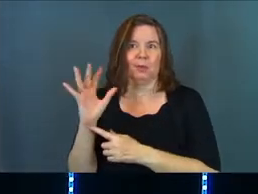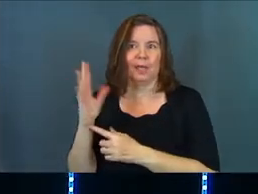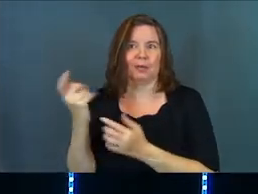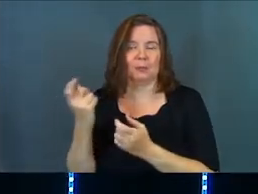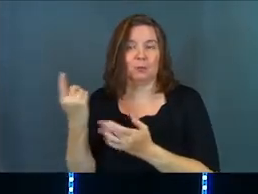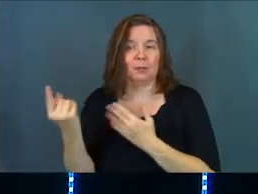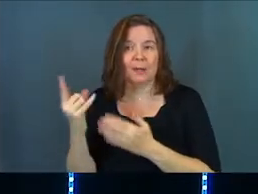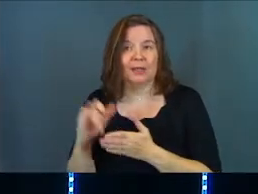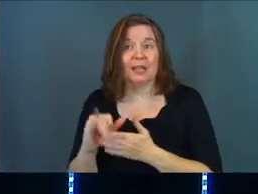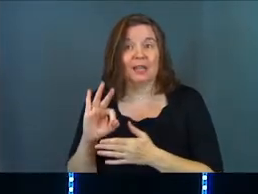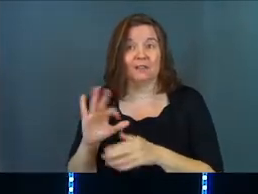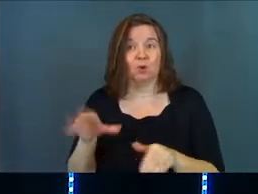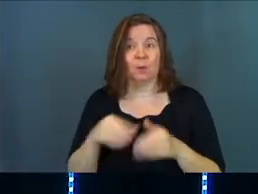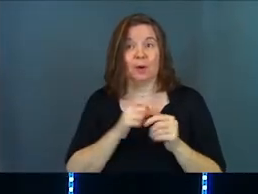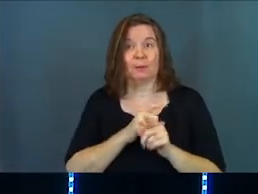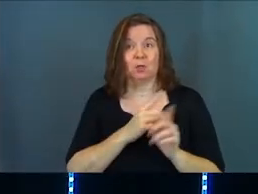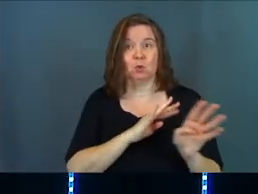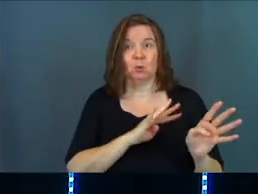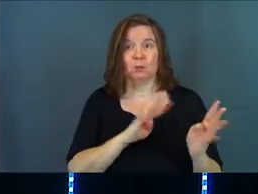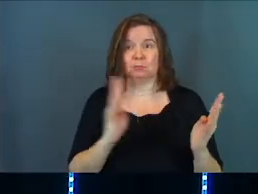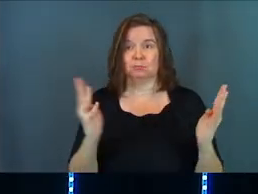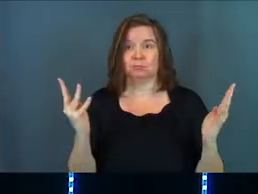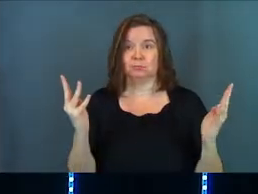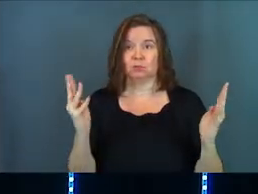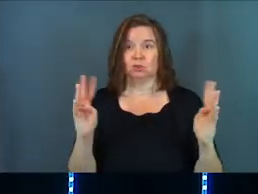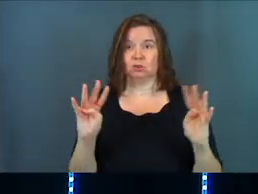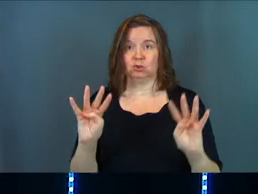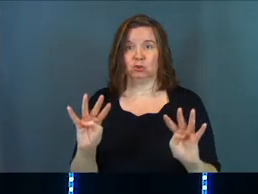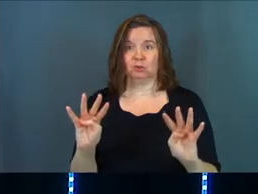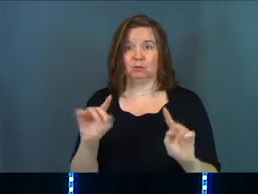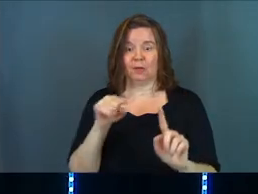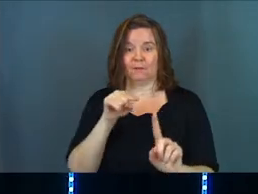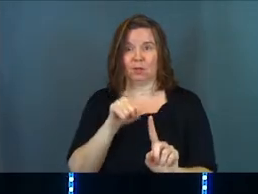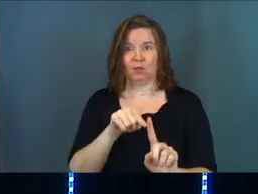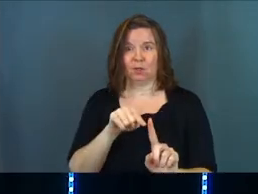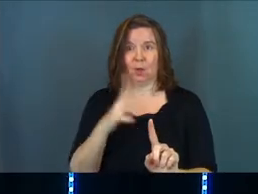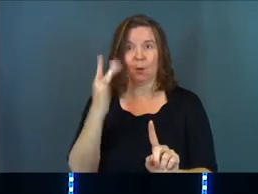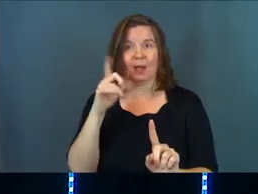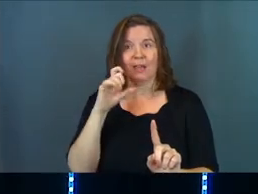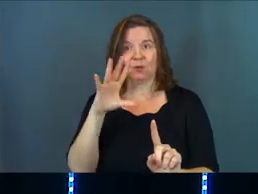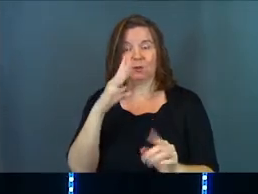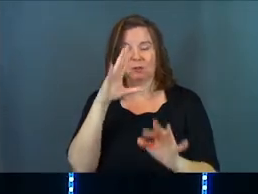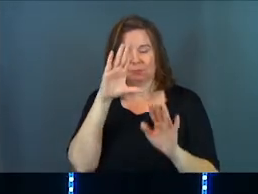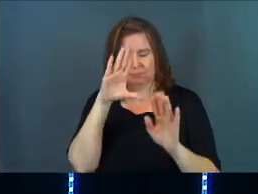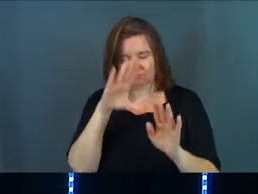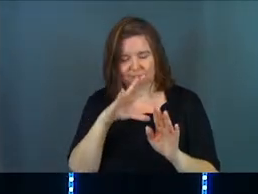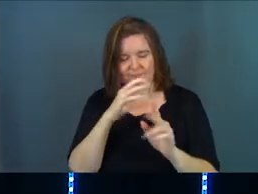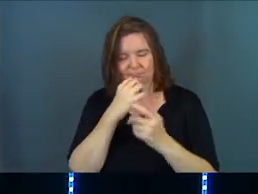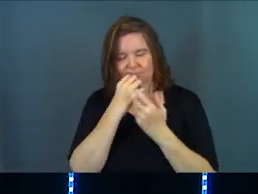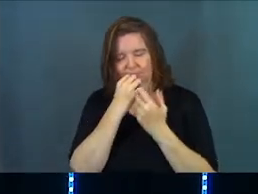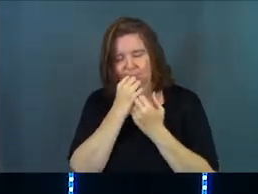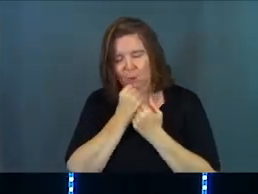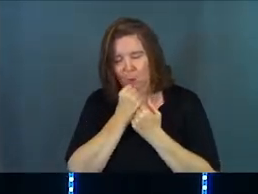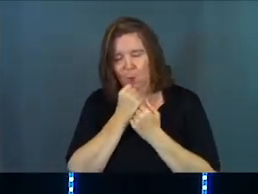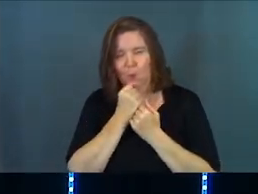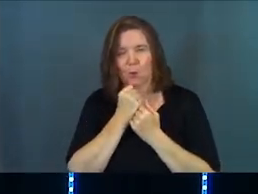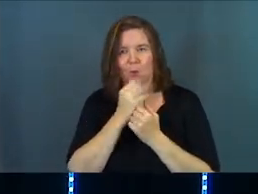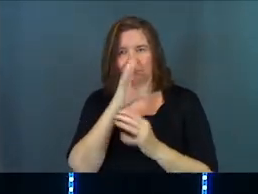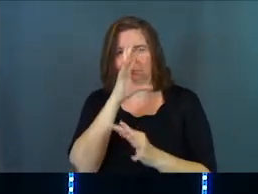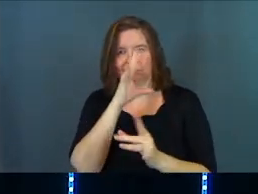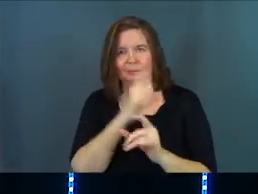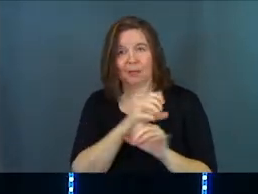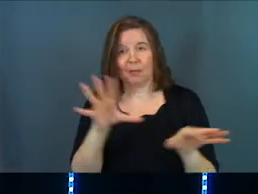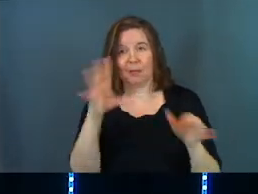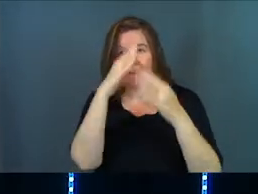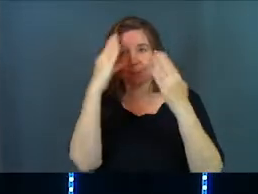ceremony or something like that, if you're a bridesmaid, you're going to turn and you're going to face her. Why? Because everyone should adore the bride. Because